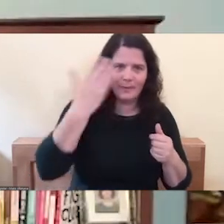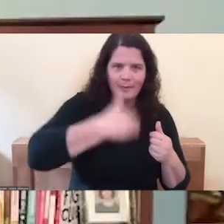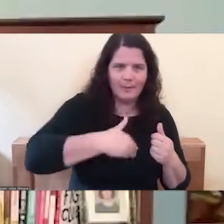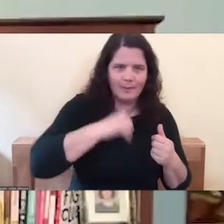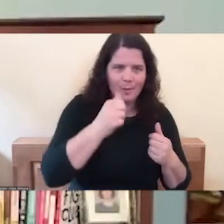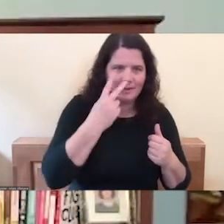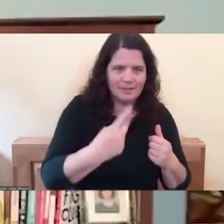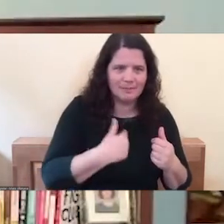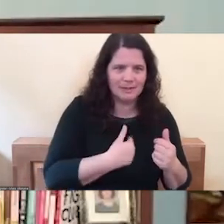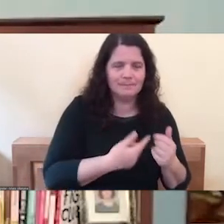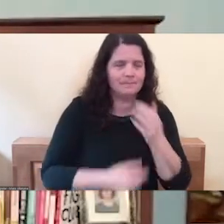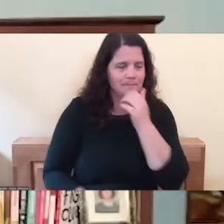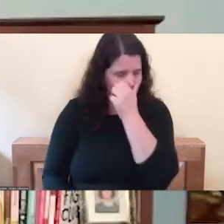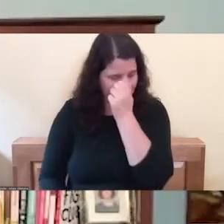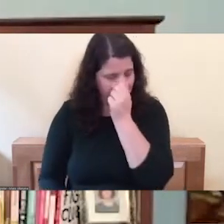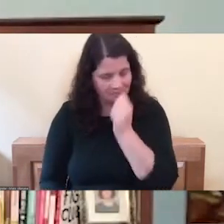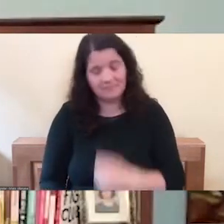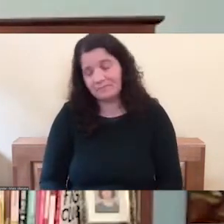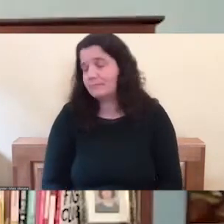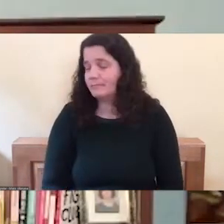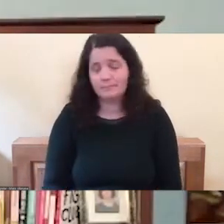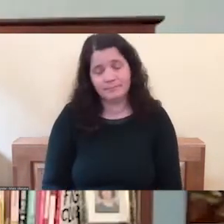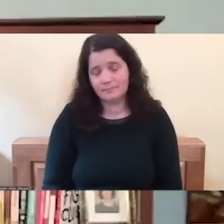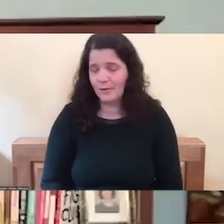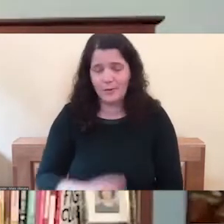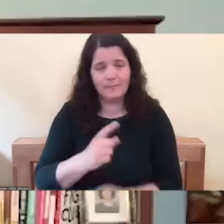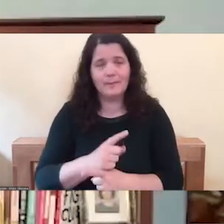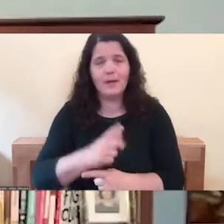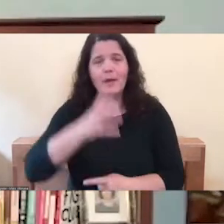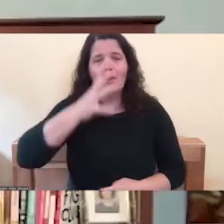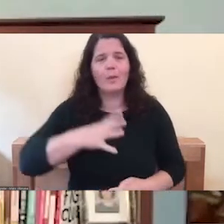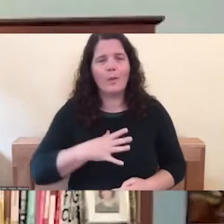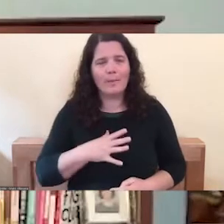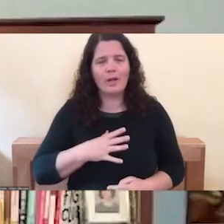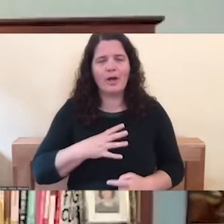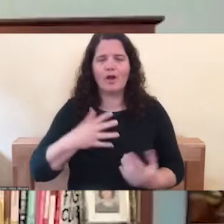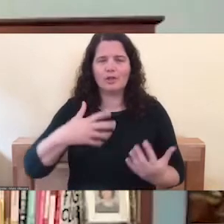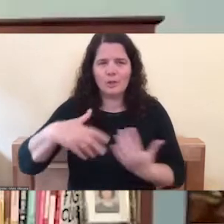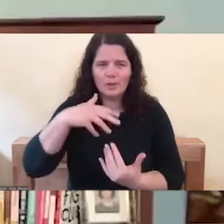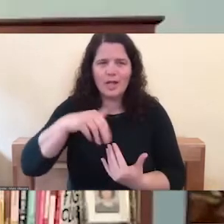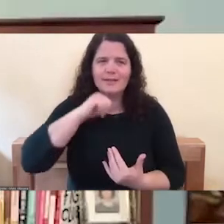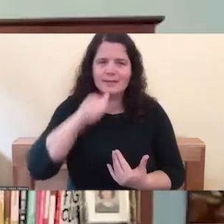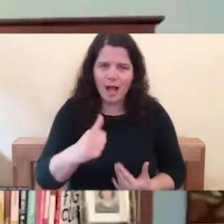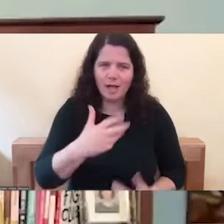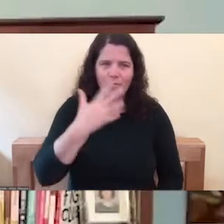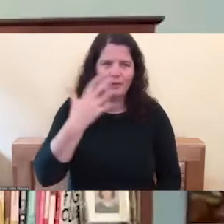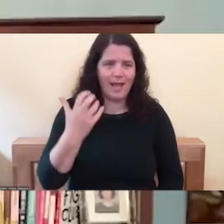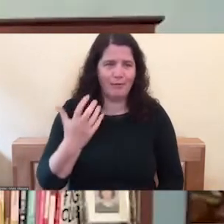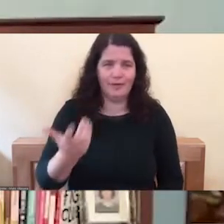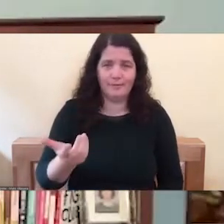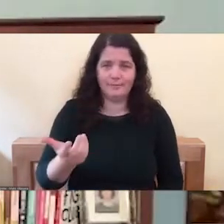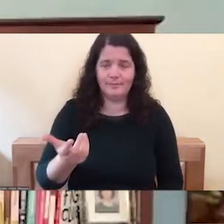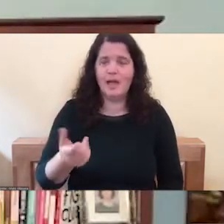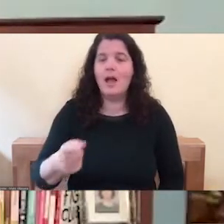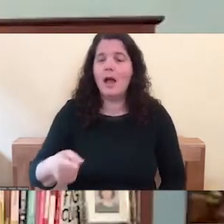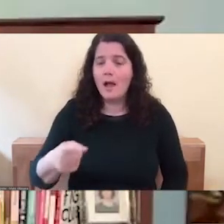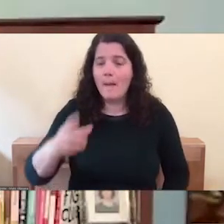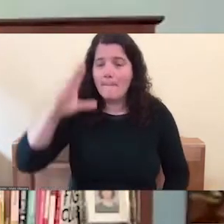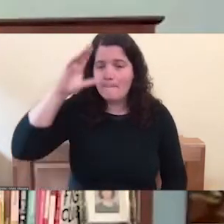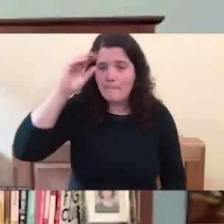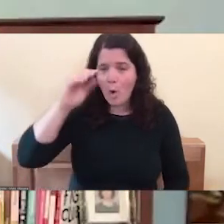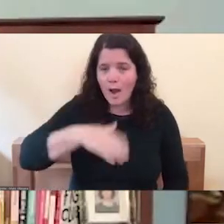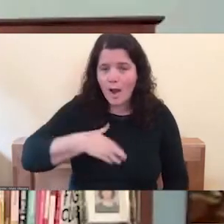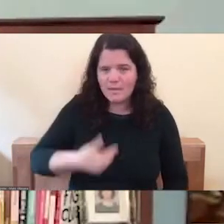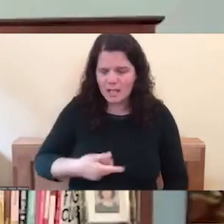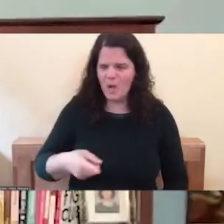because women are so socialized against anger. mean, so an upset child, if it's a boy, right, they'll say, oh, you're angry. If it's a